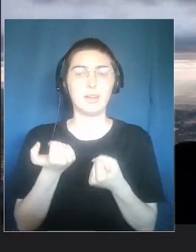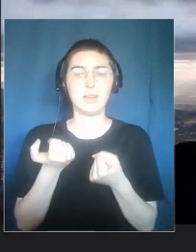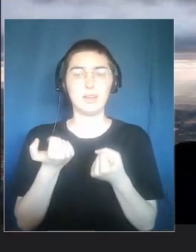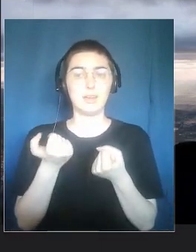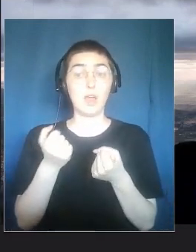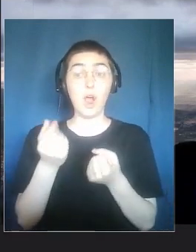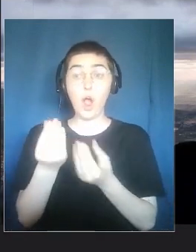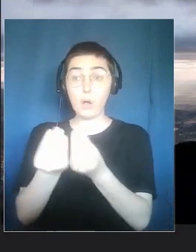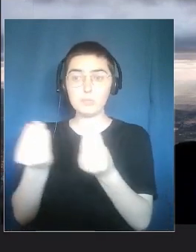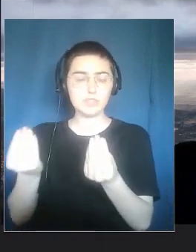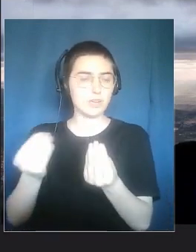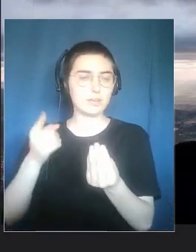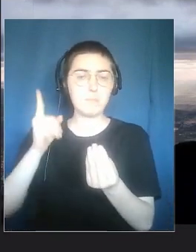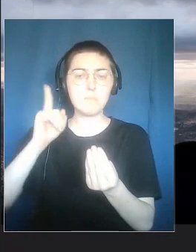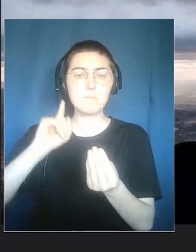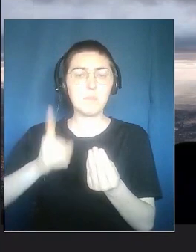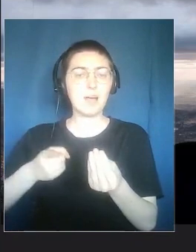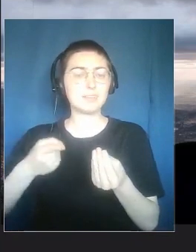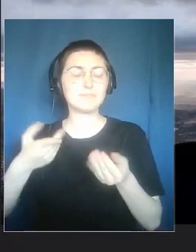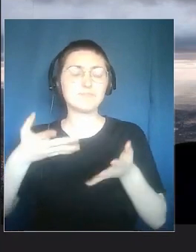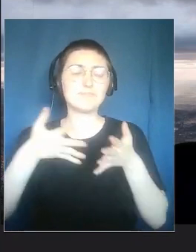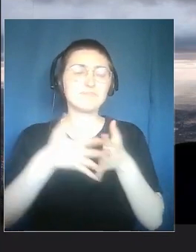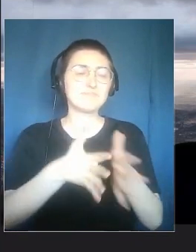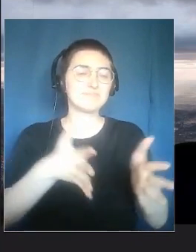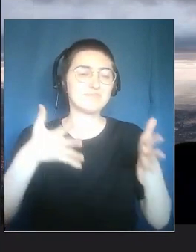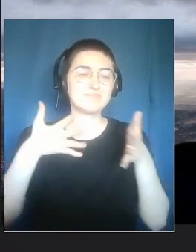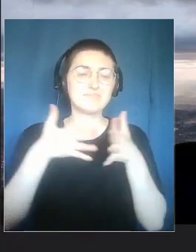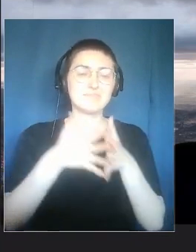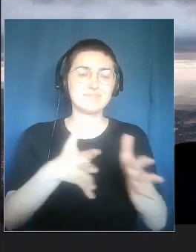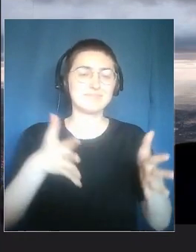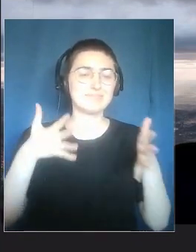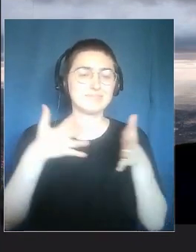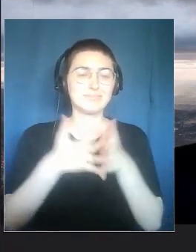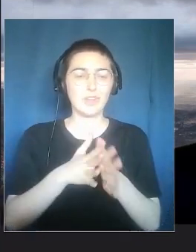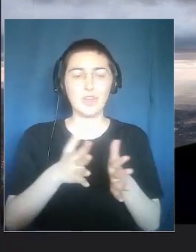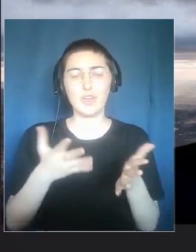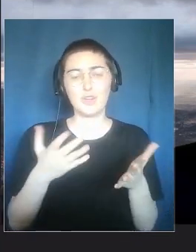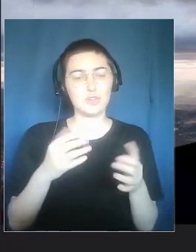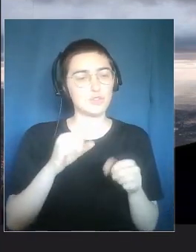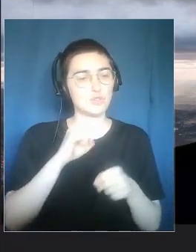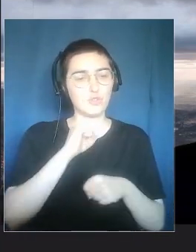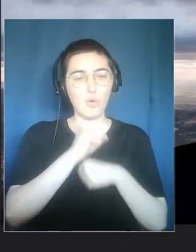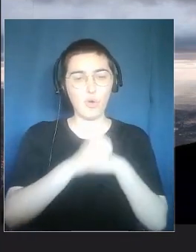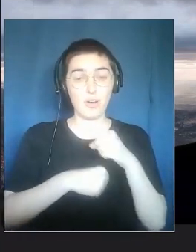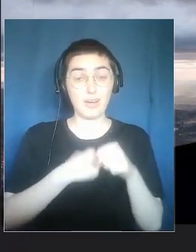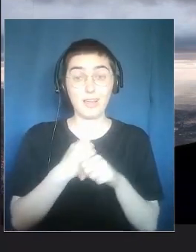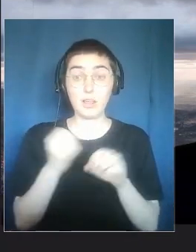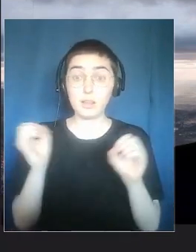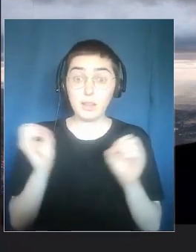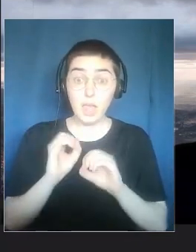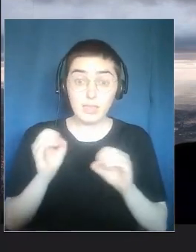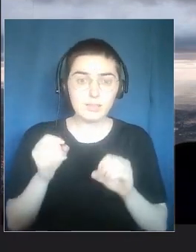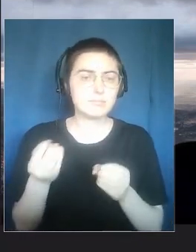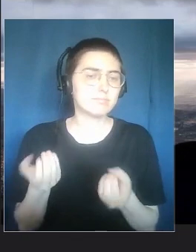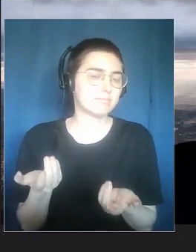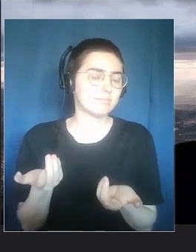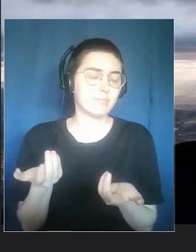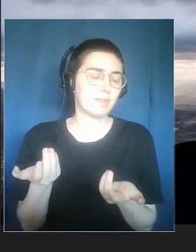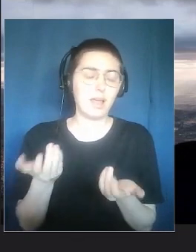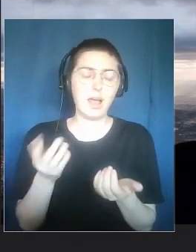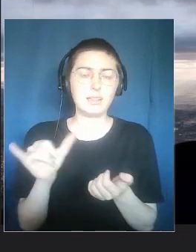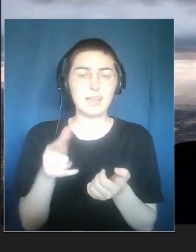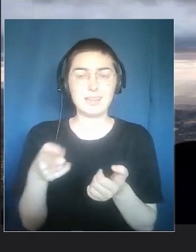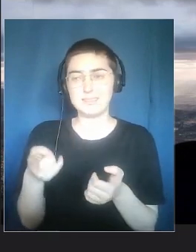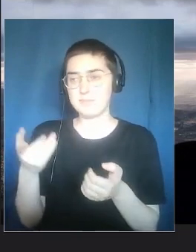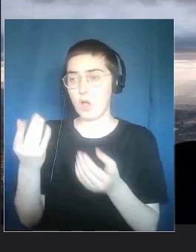those who live the stories are probably dead. So you need somebody to tell